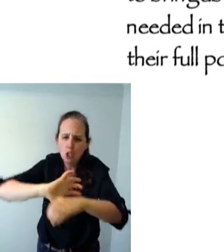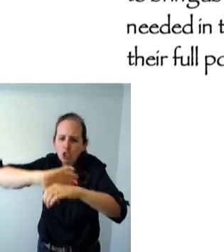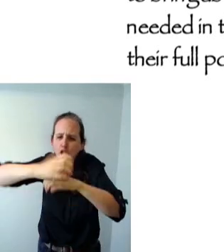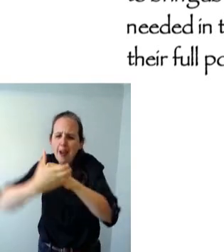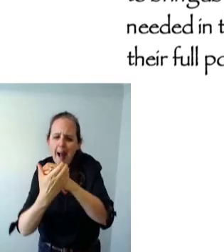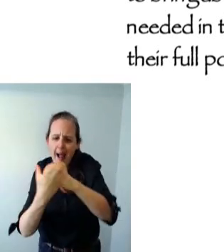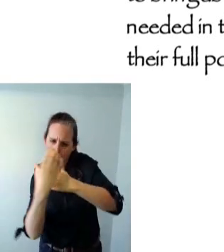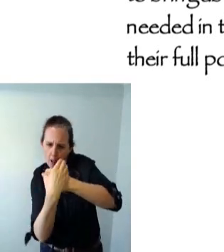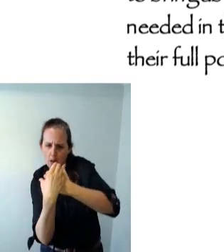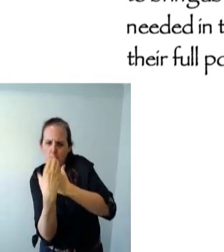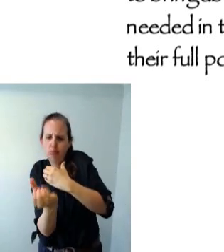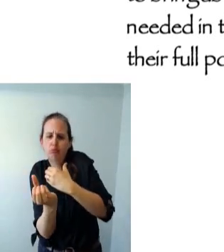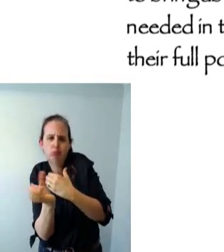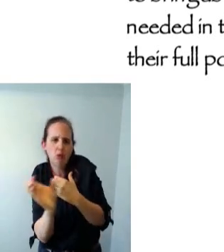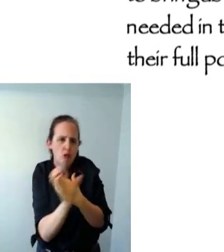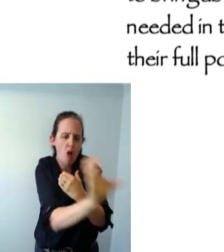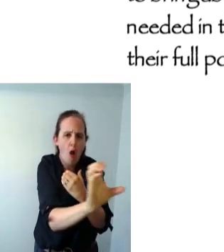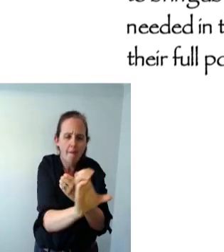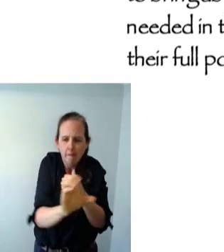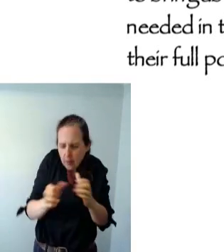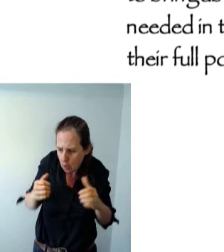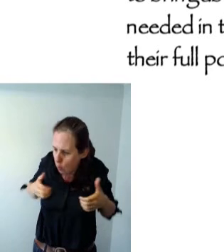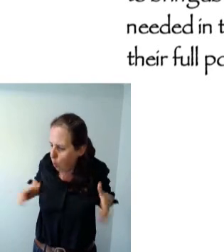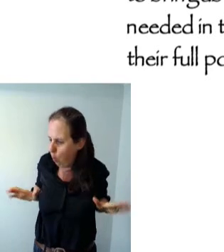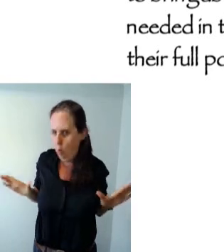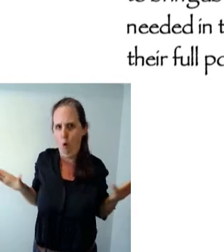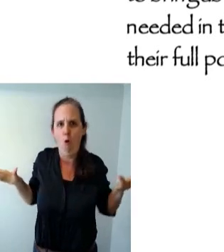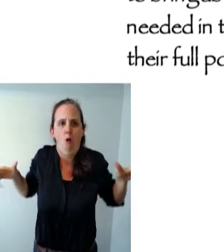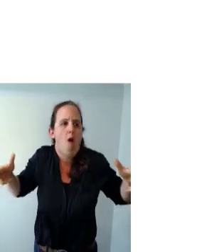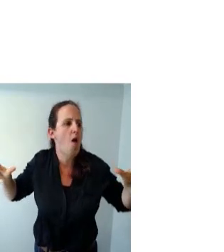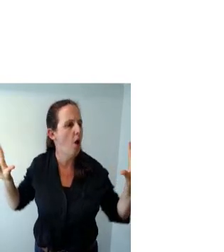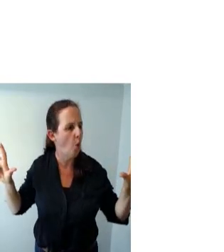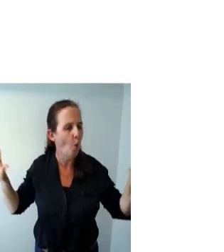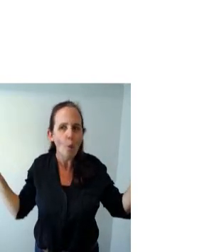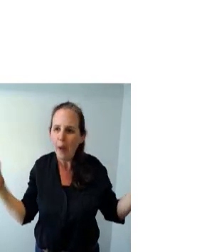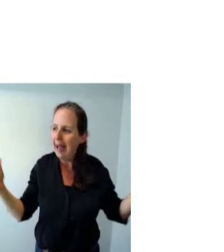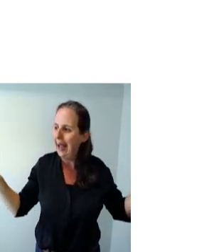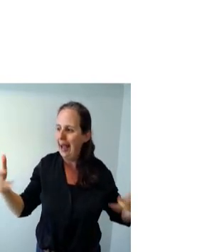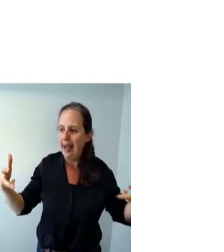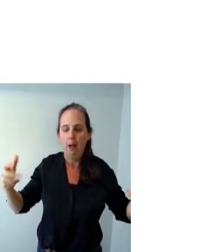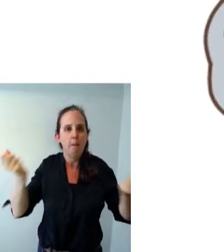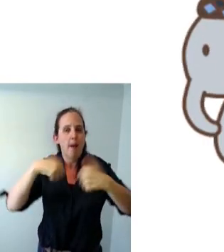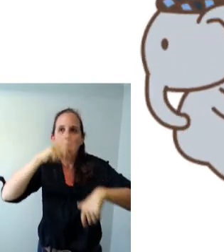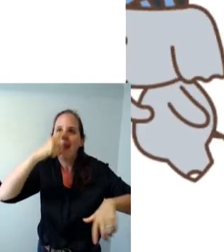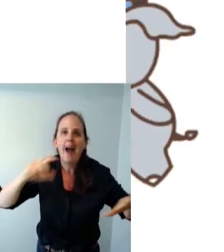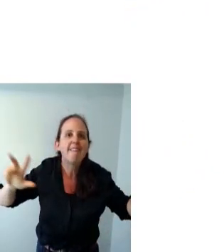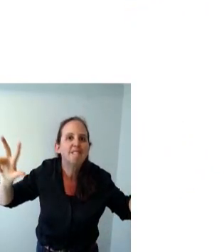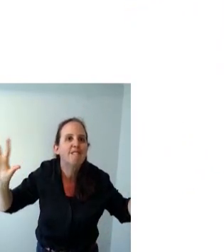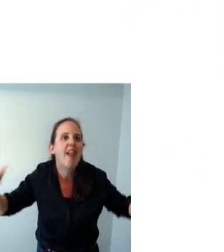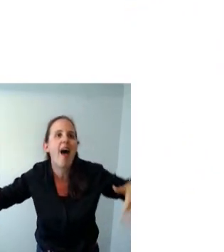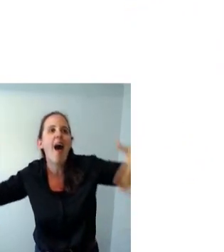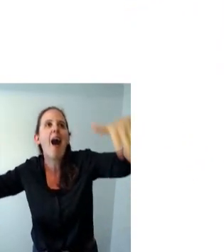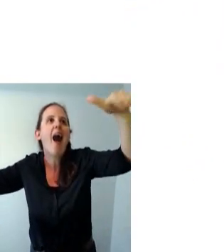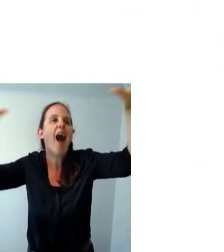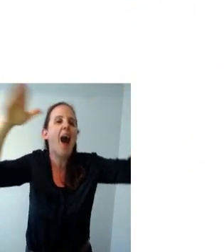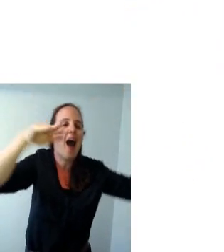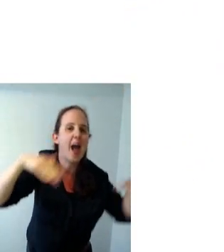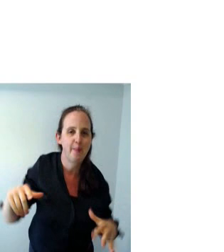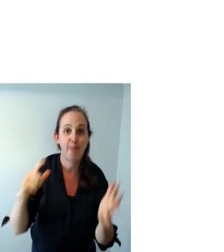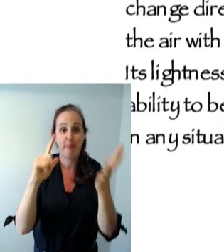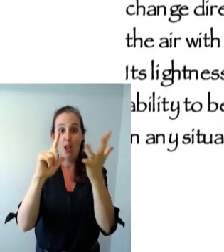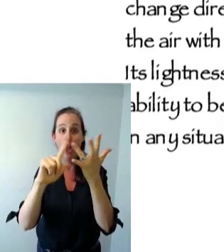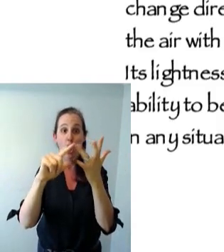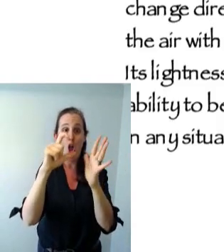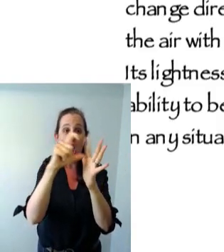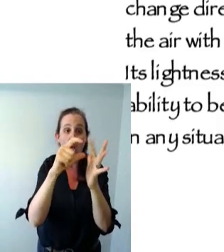larval stage extend their folded up wings telescopically and take to the air godonta have